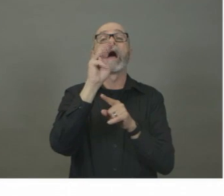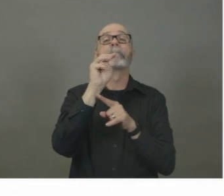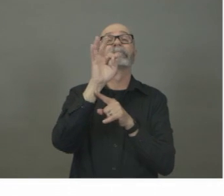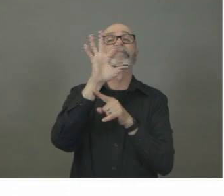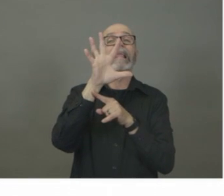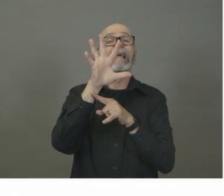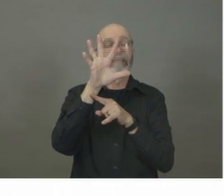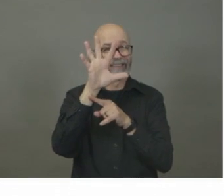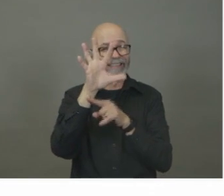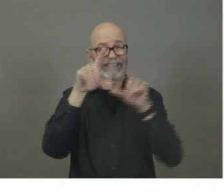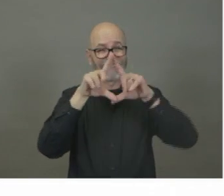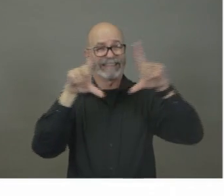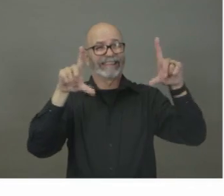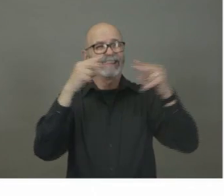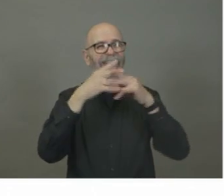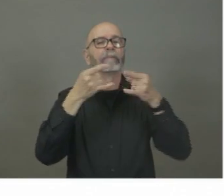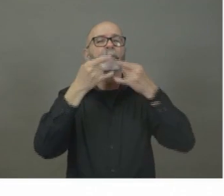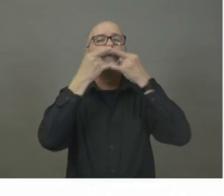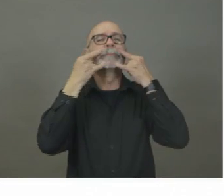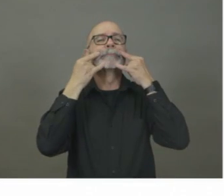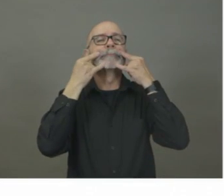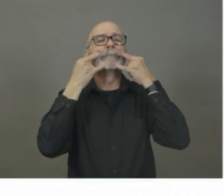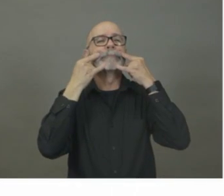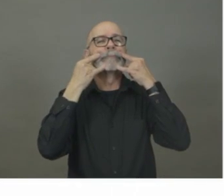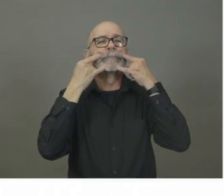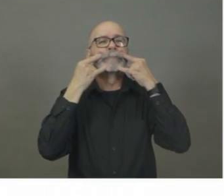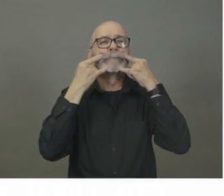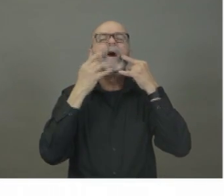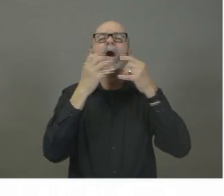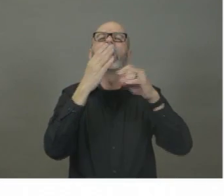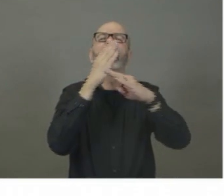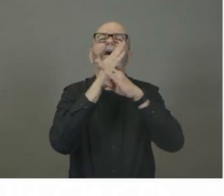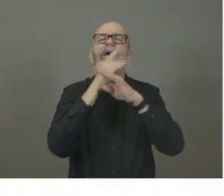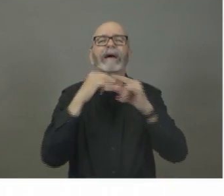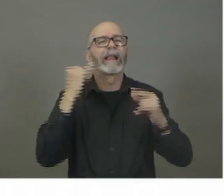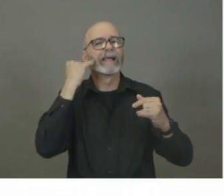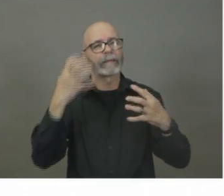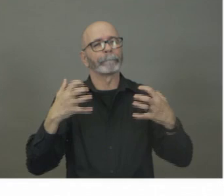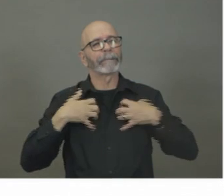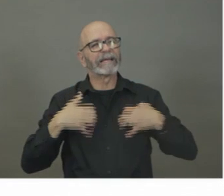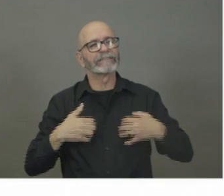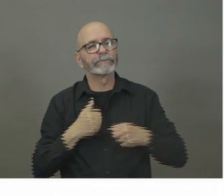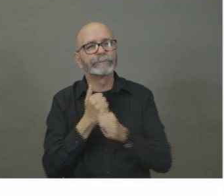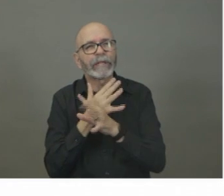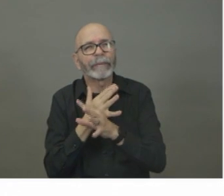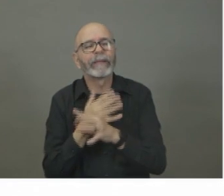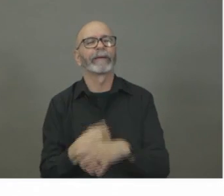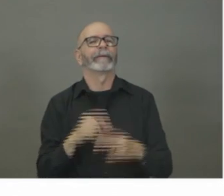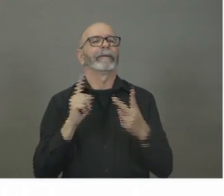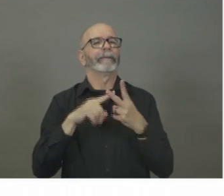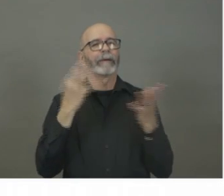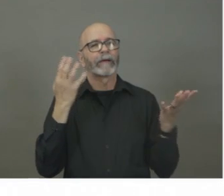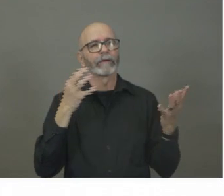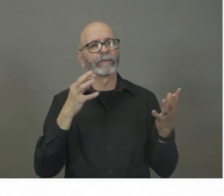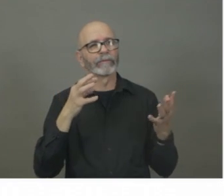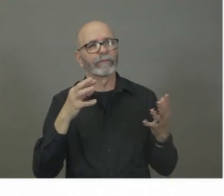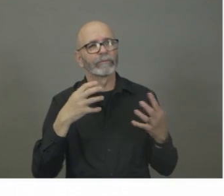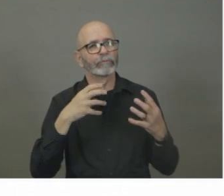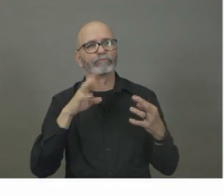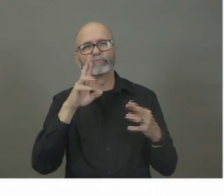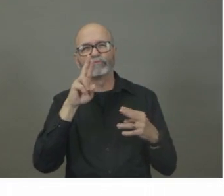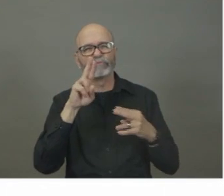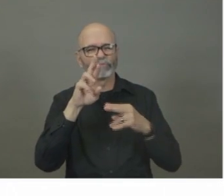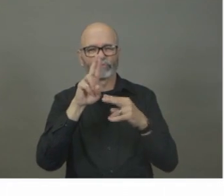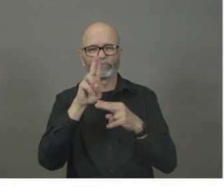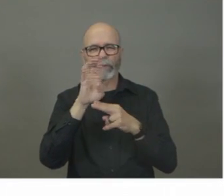is an example or tuberculosis. This particular virus though, the coronavirus that we're talking about is actually a droplet spread virus. This